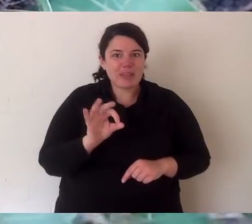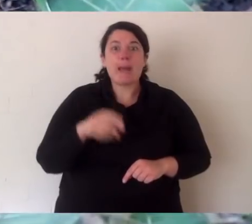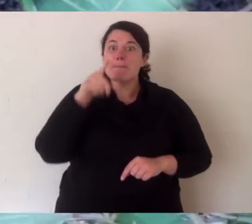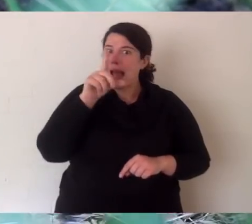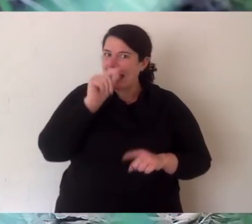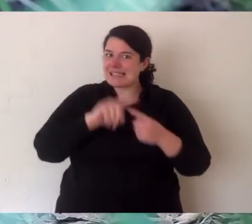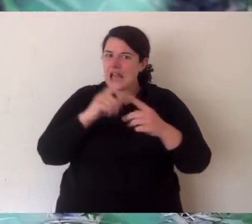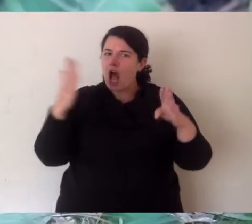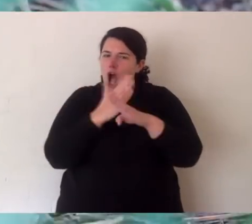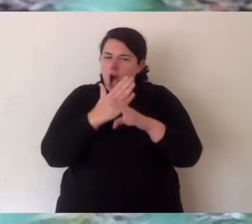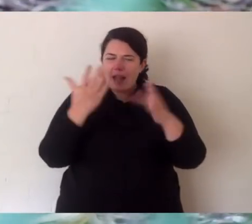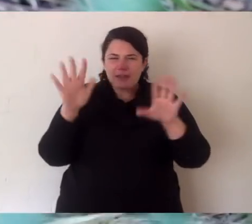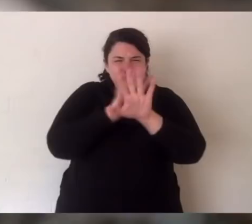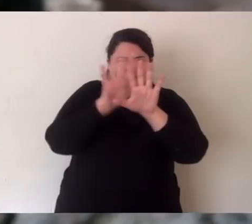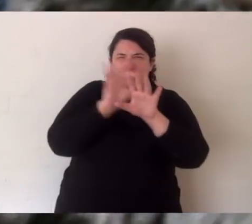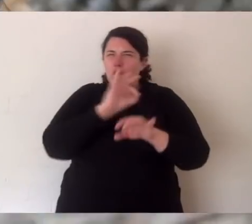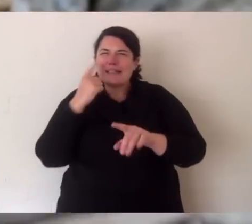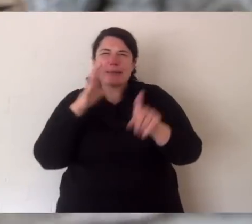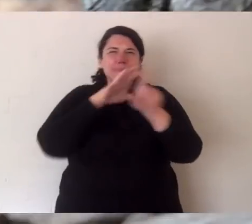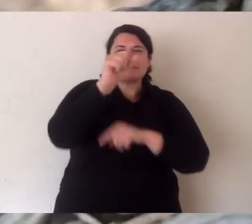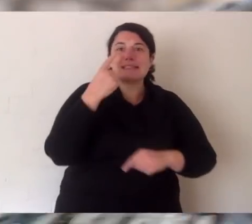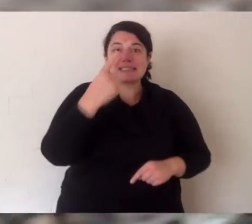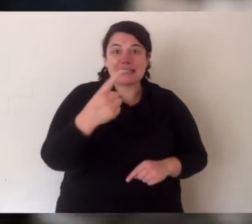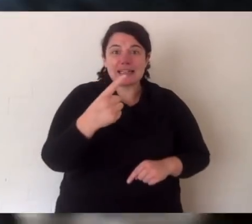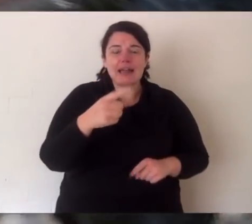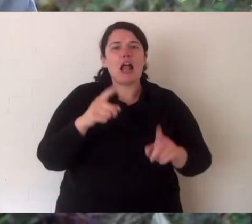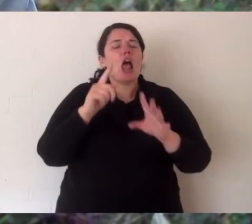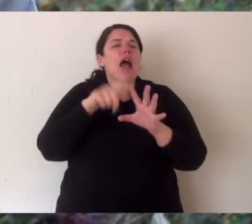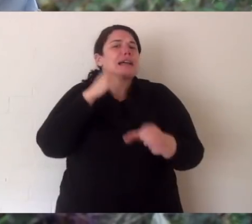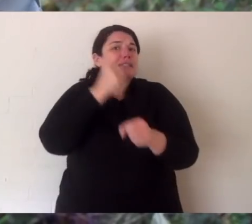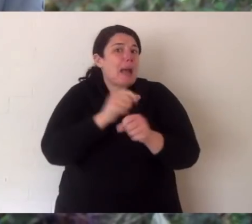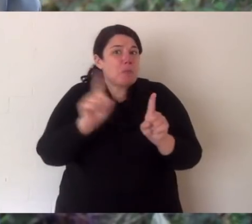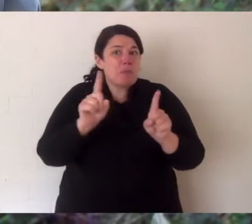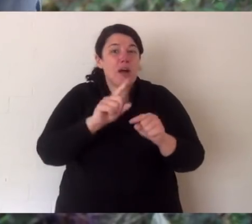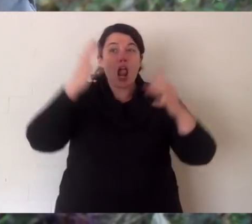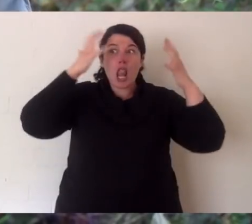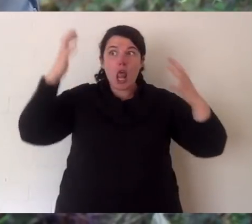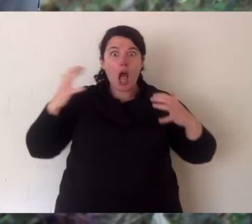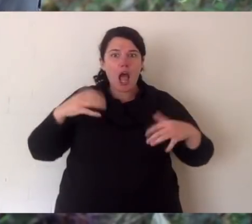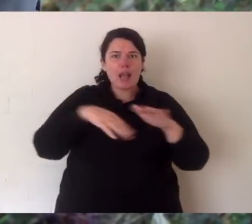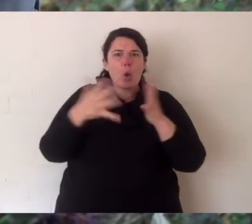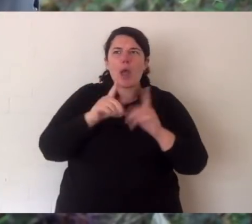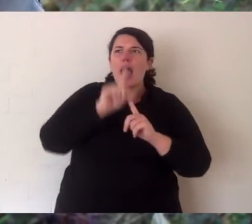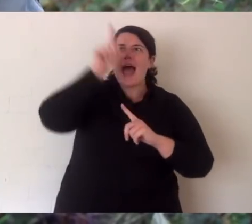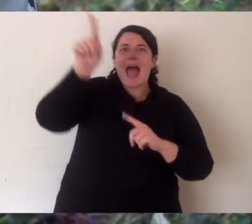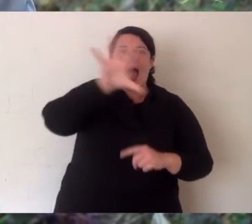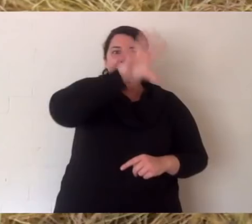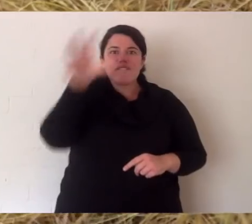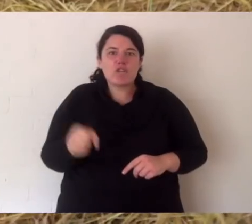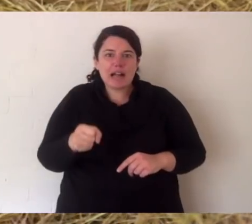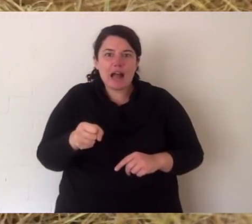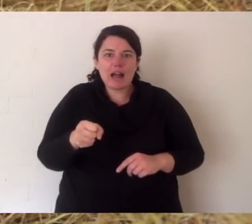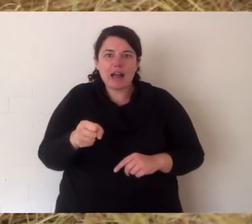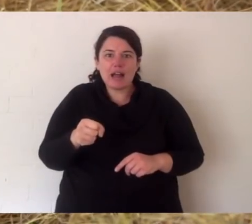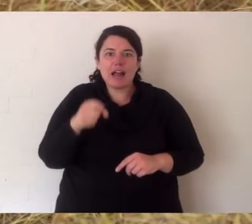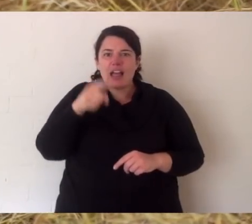It's interesting because it's still camouflage. It's called disruptive camouflage. I'll give you an example. Lions